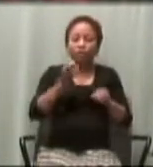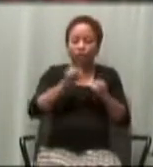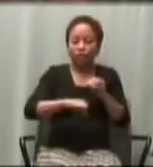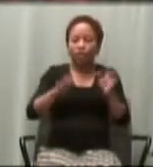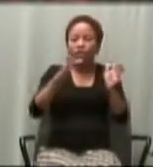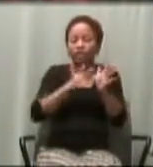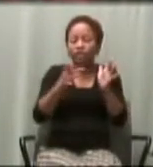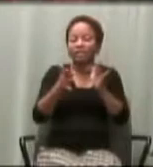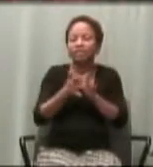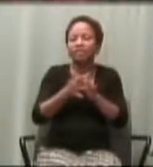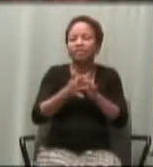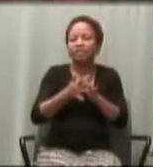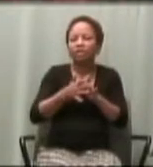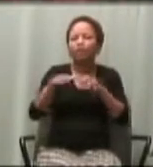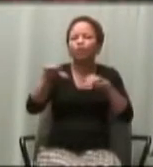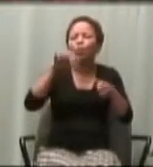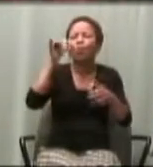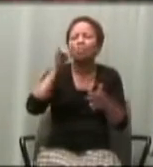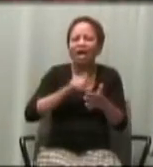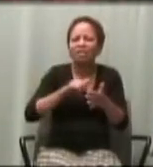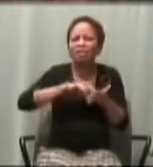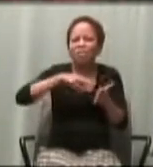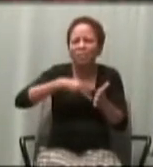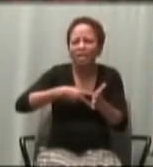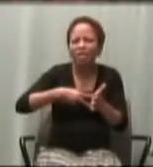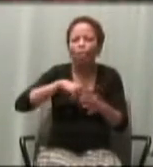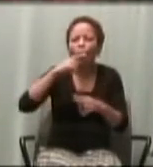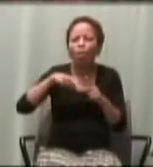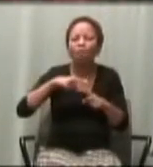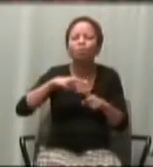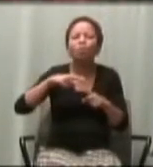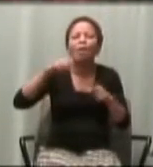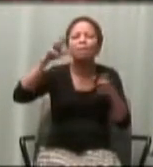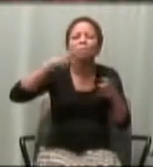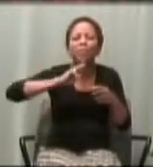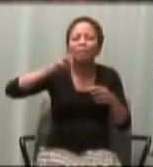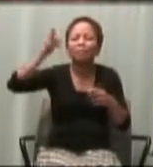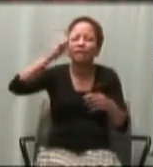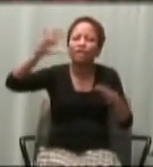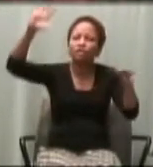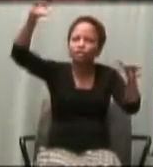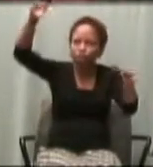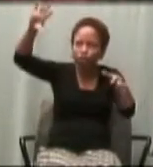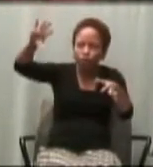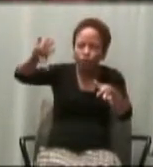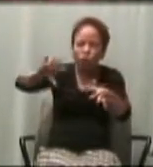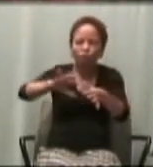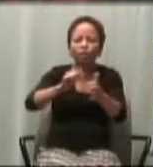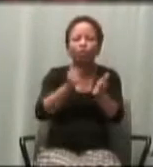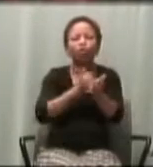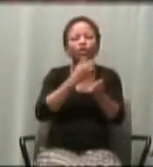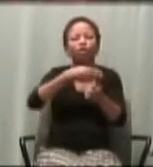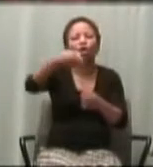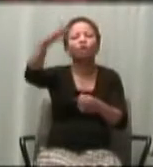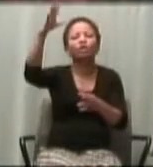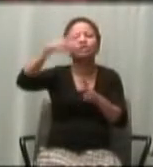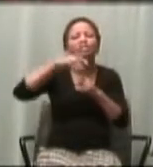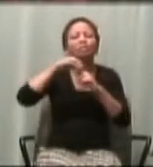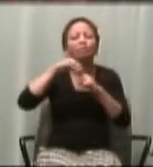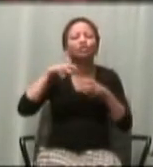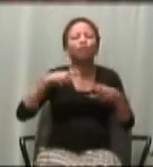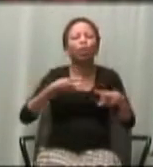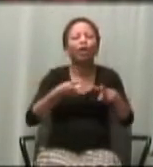ourselves to God in a very unique way, much more